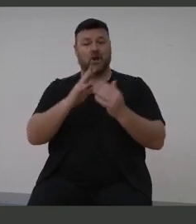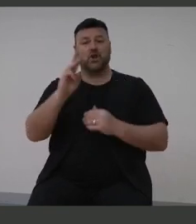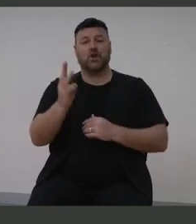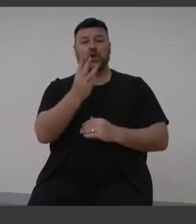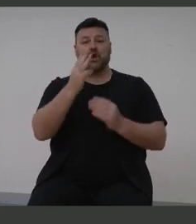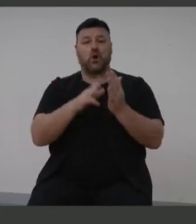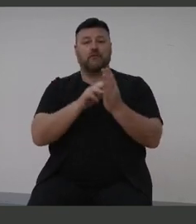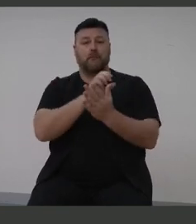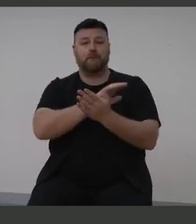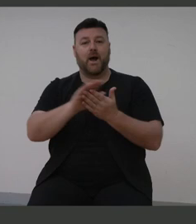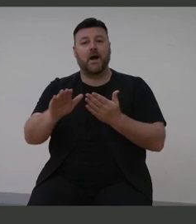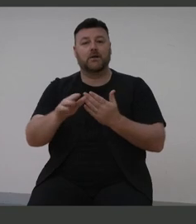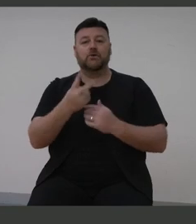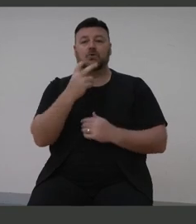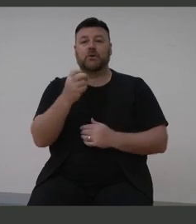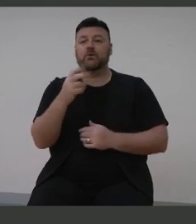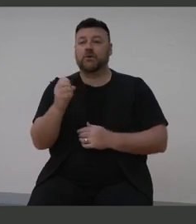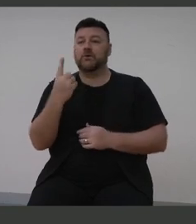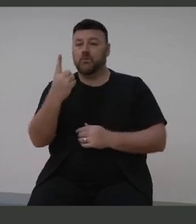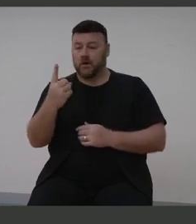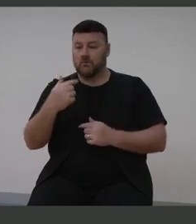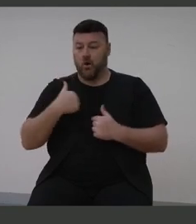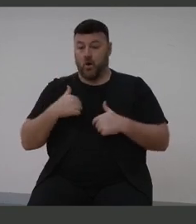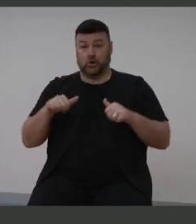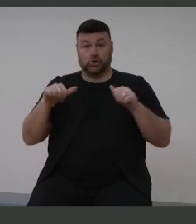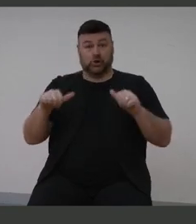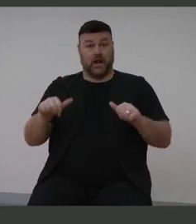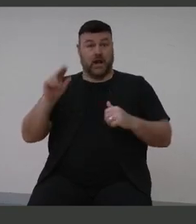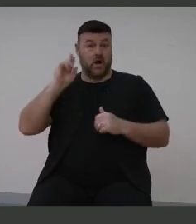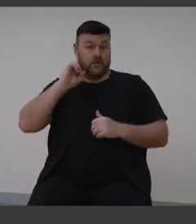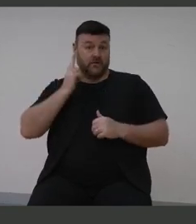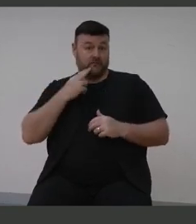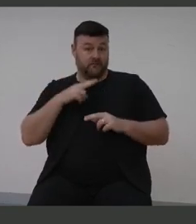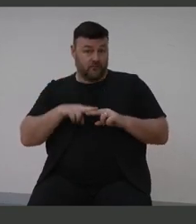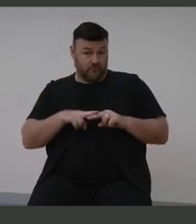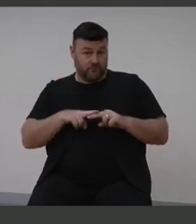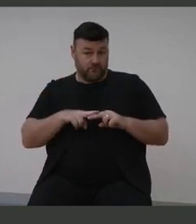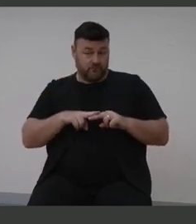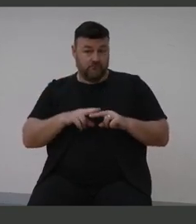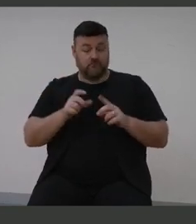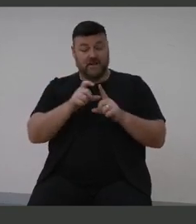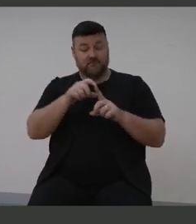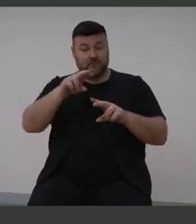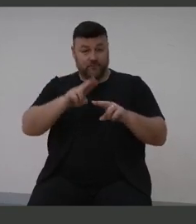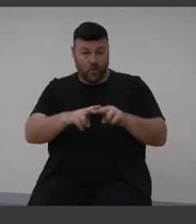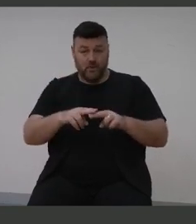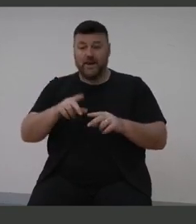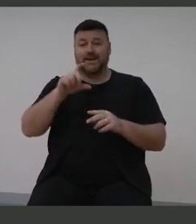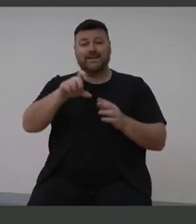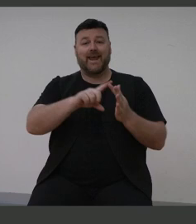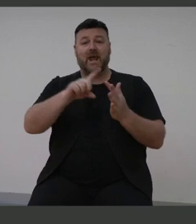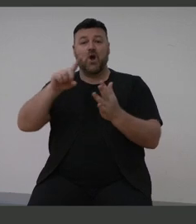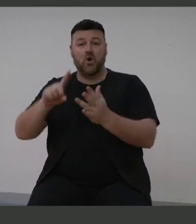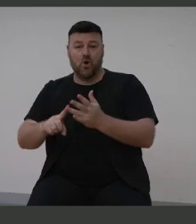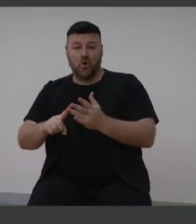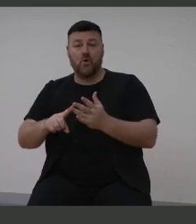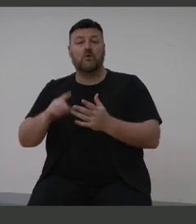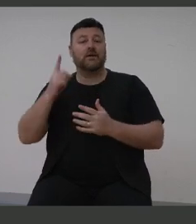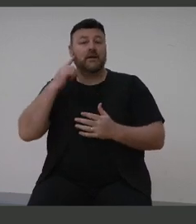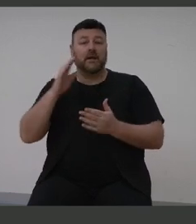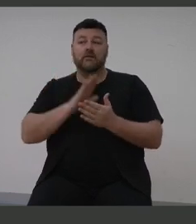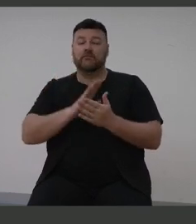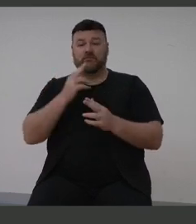What is it I, as Chair of Deafness Forum, the CEO of an organisation to provide mentoring for young deaf people,